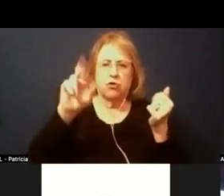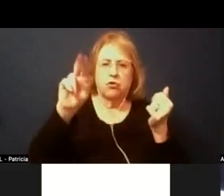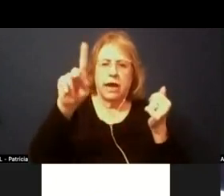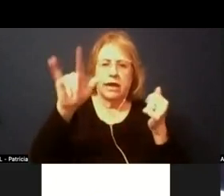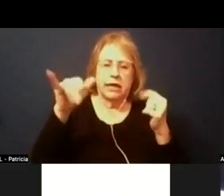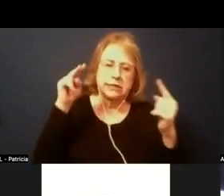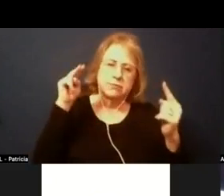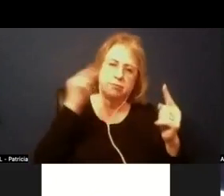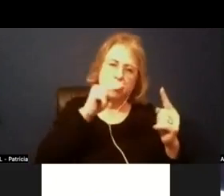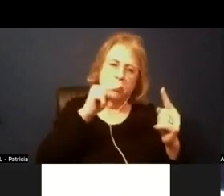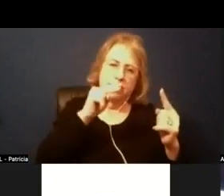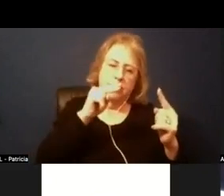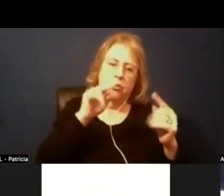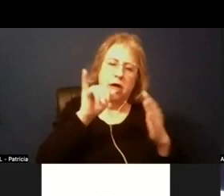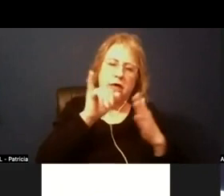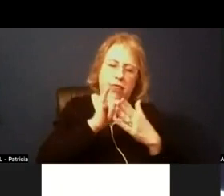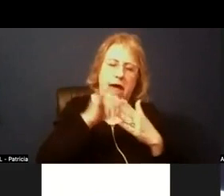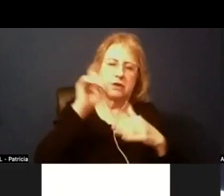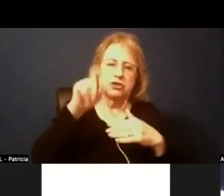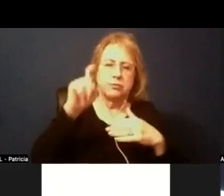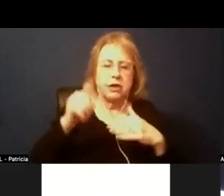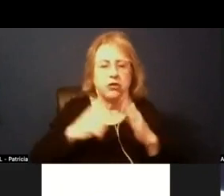makes sense for that to be available to the public for sure